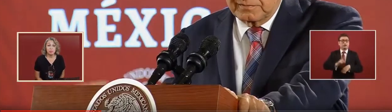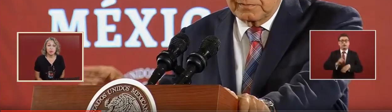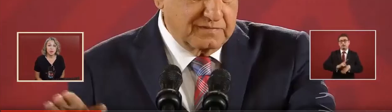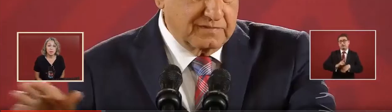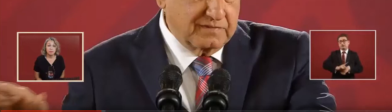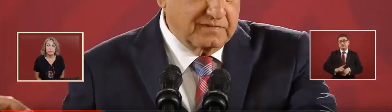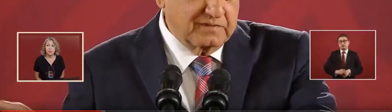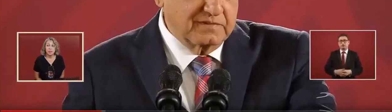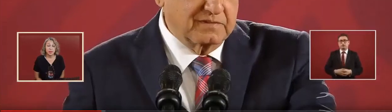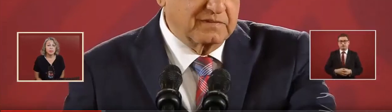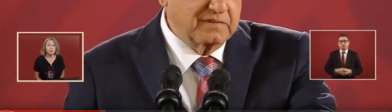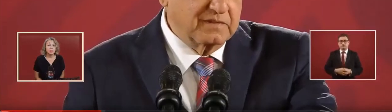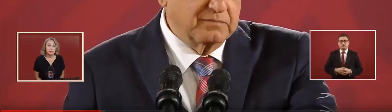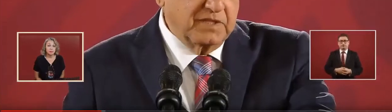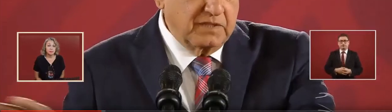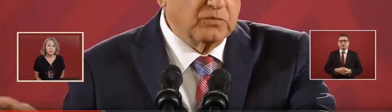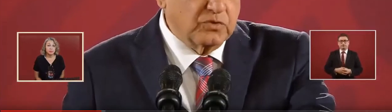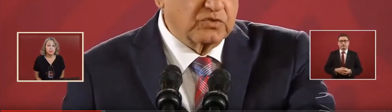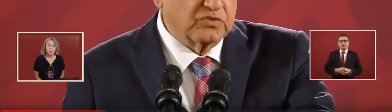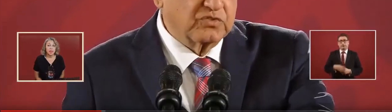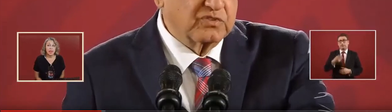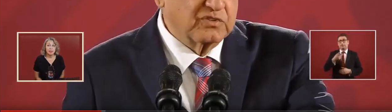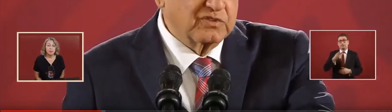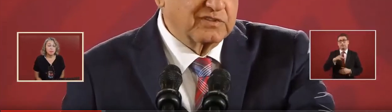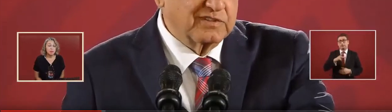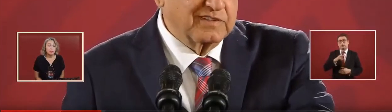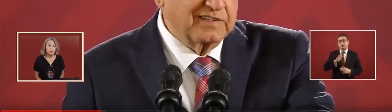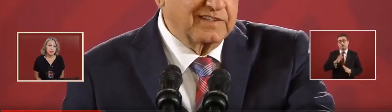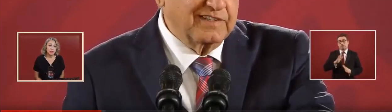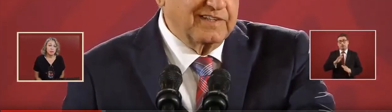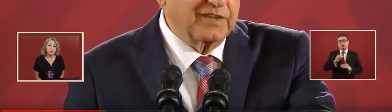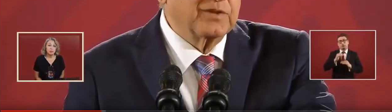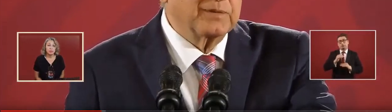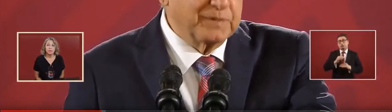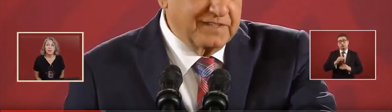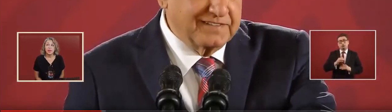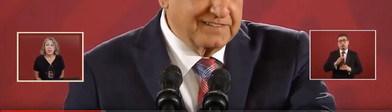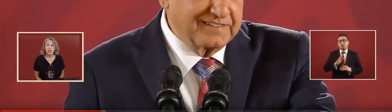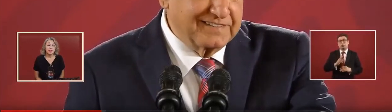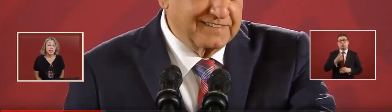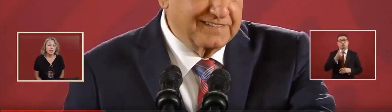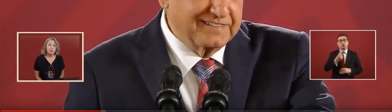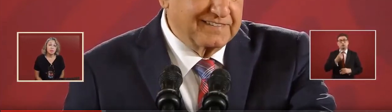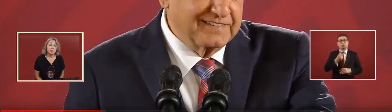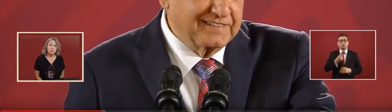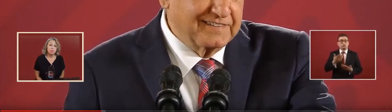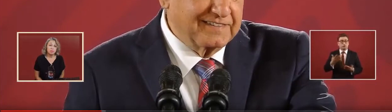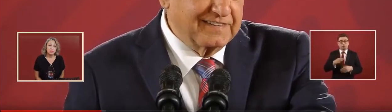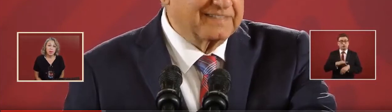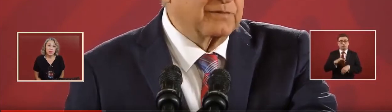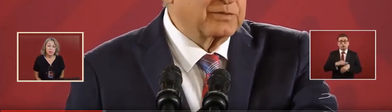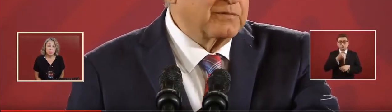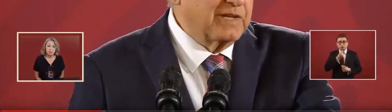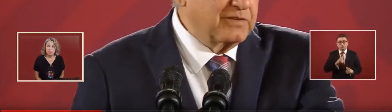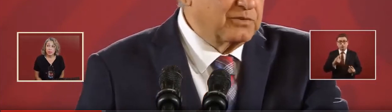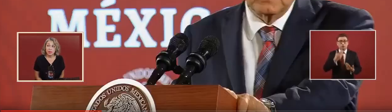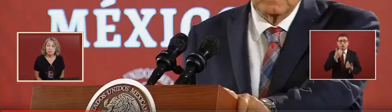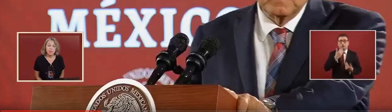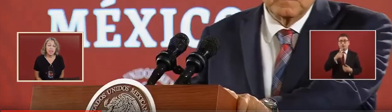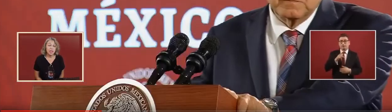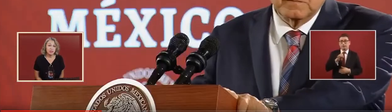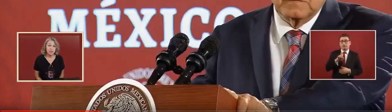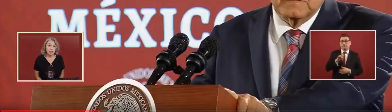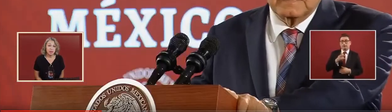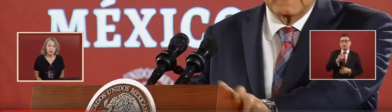at the minimum two. And they have no pediatric specialists.